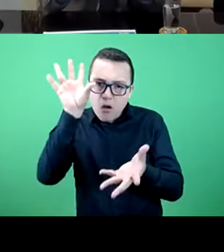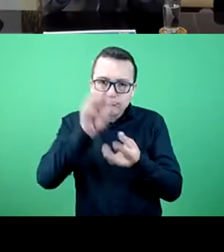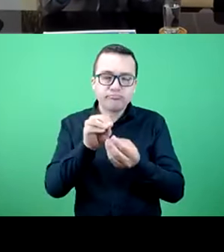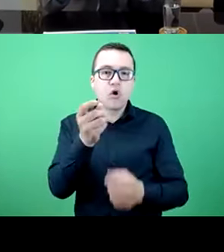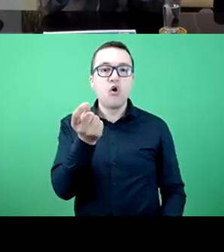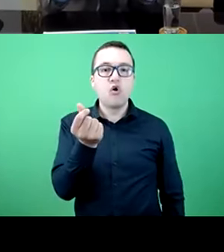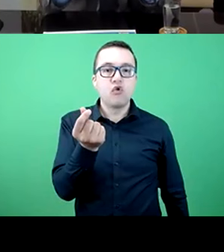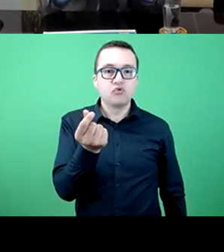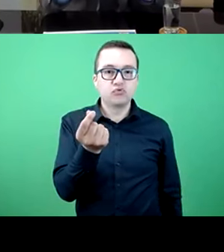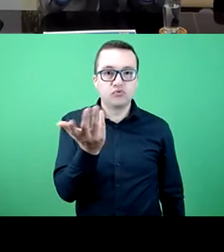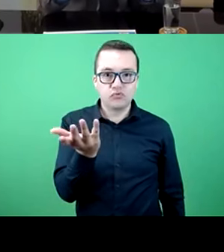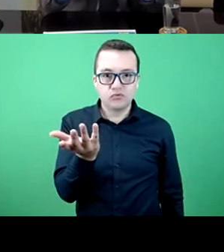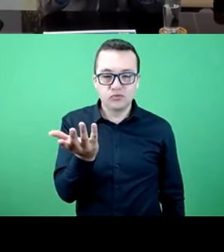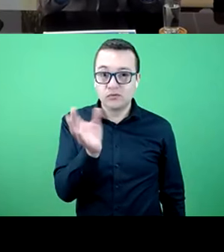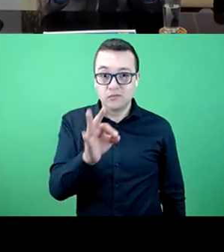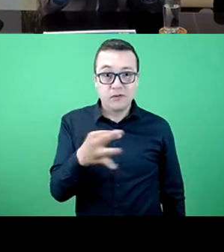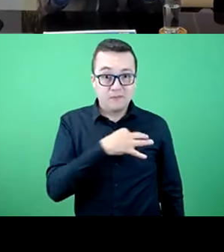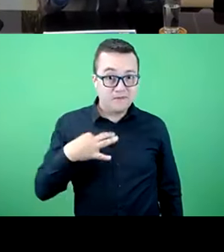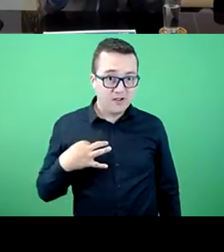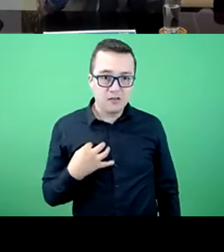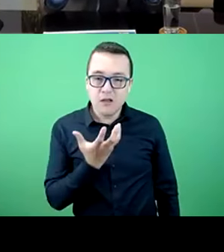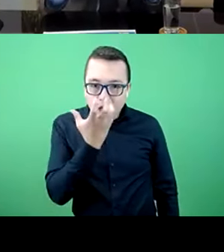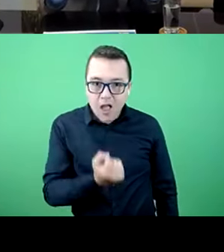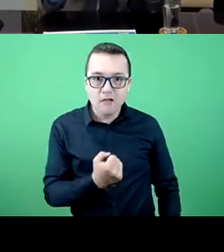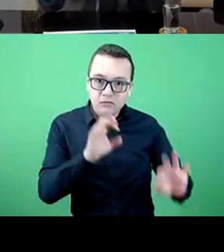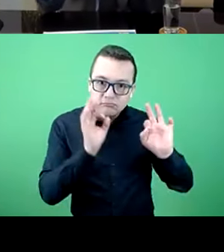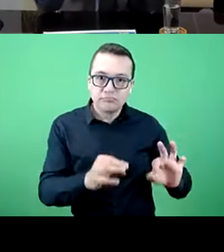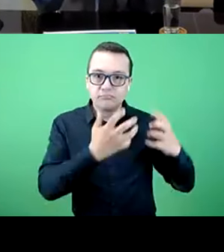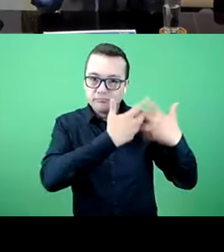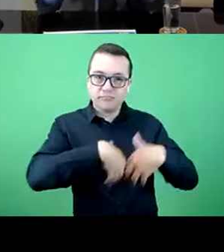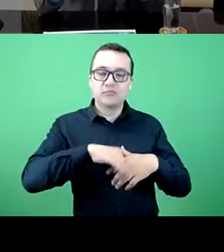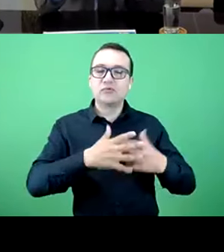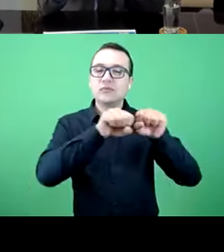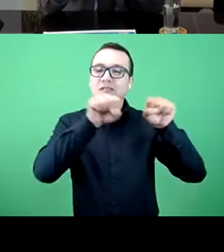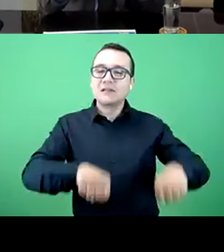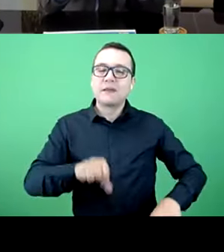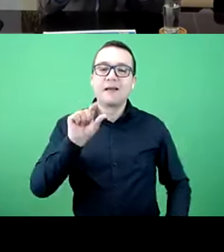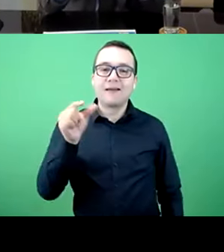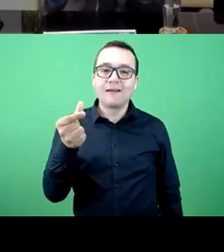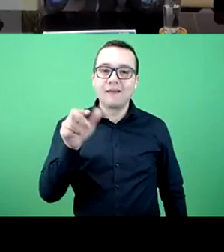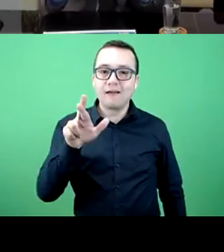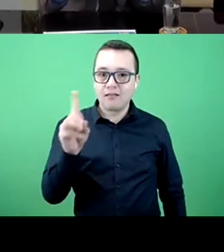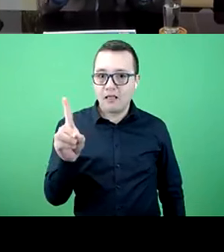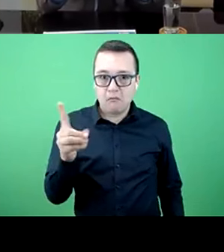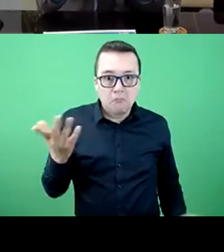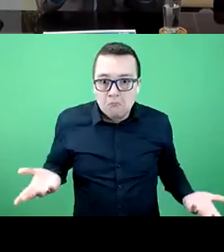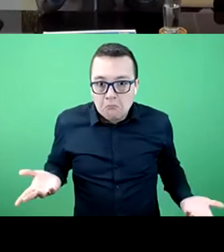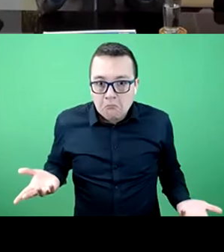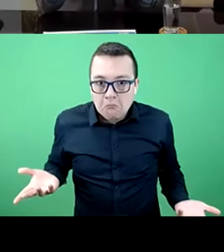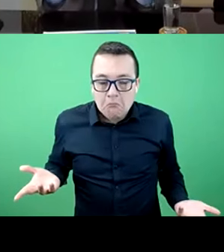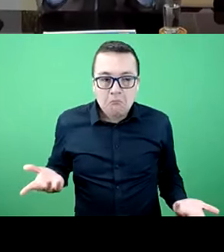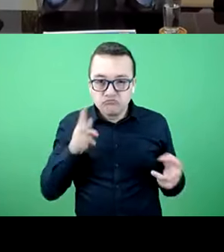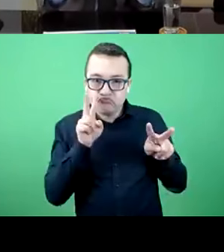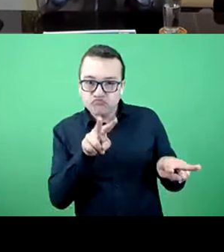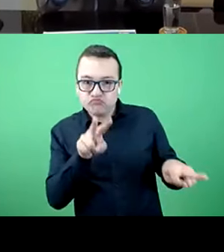change the existing payment mechanisms in the private sector where there is no GRD systems, there is no